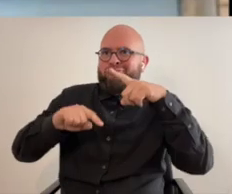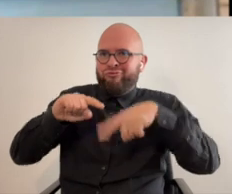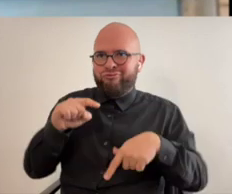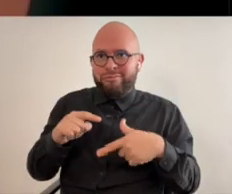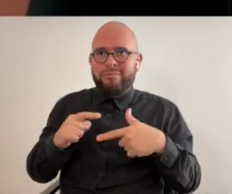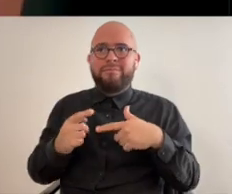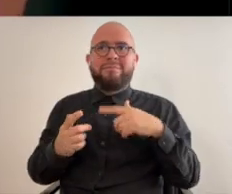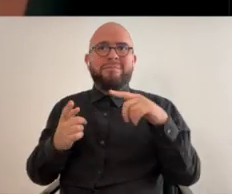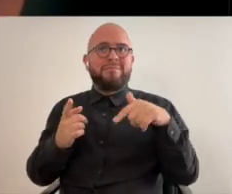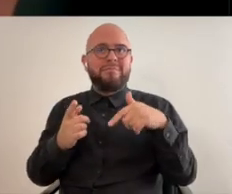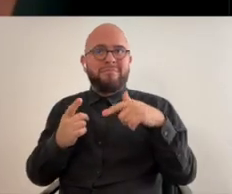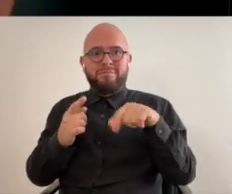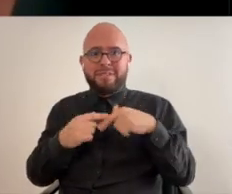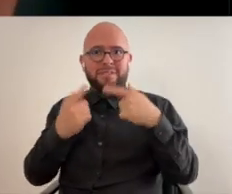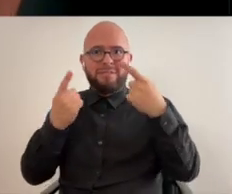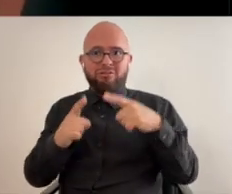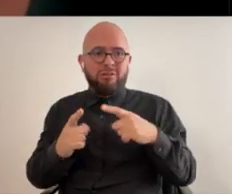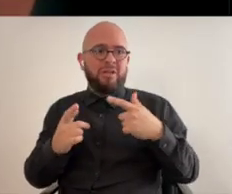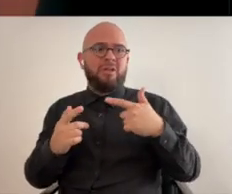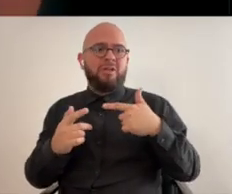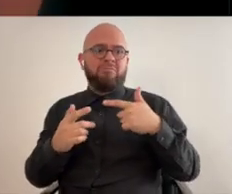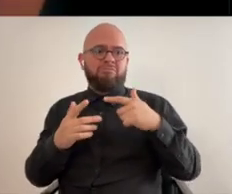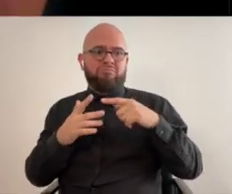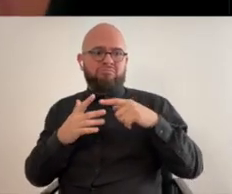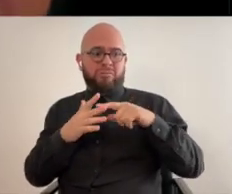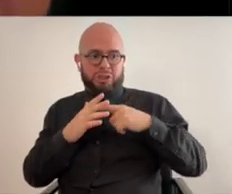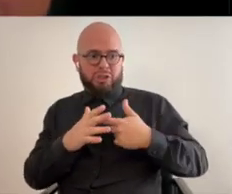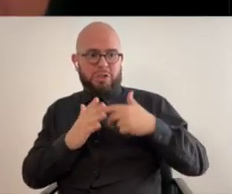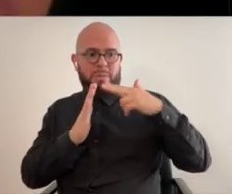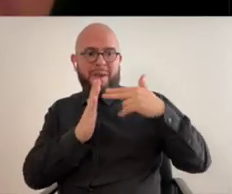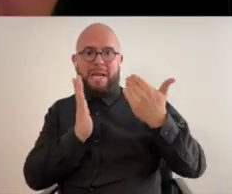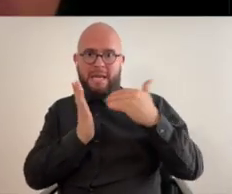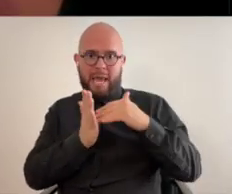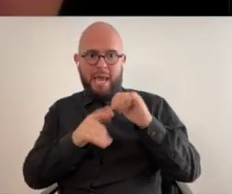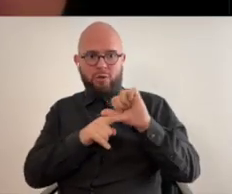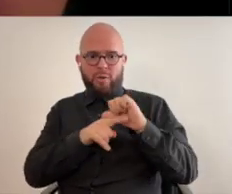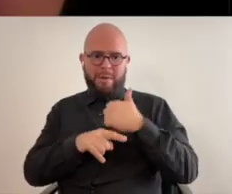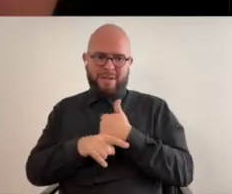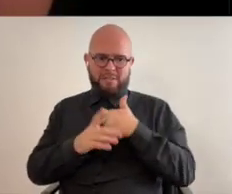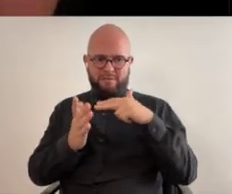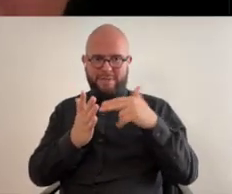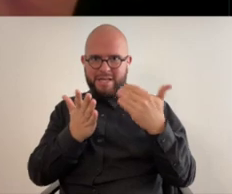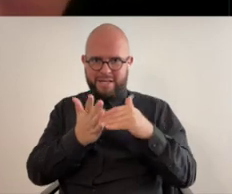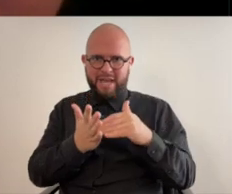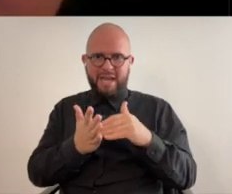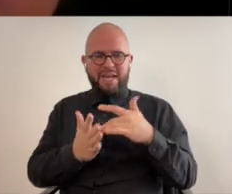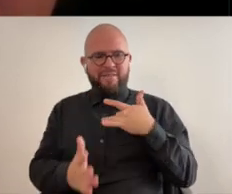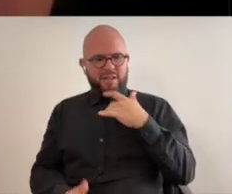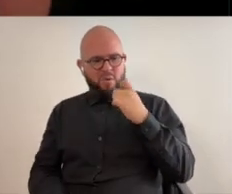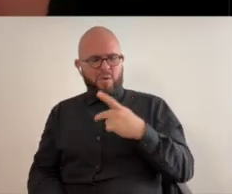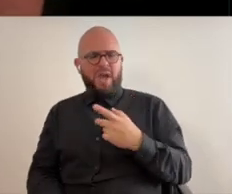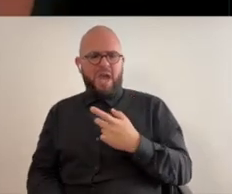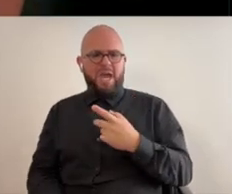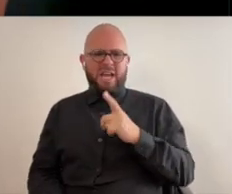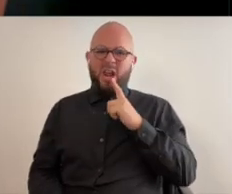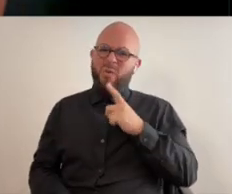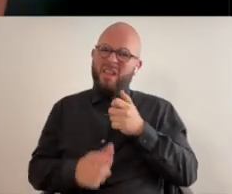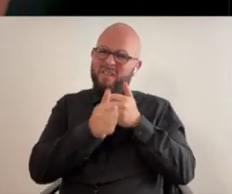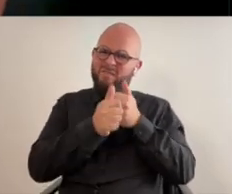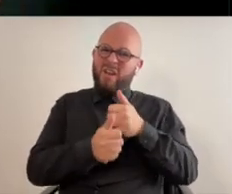for many many years um but when i started to train myself how to paint again